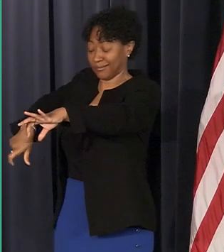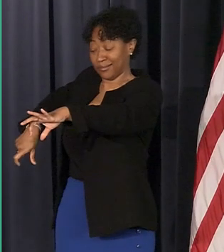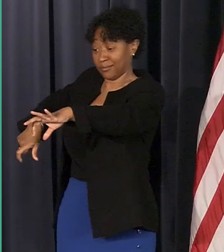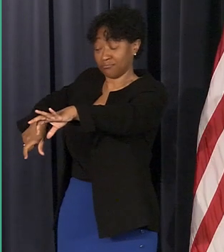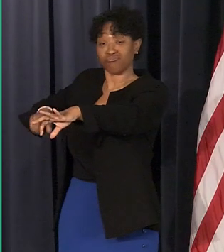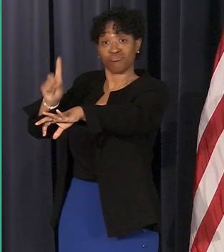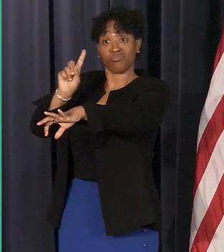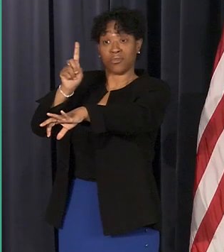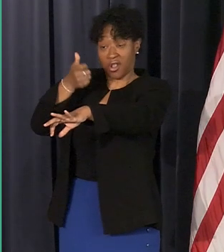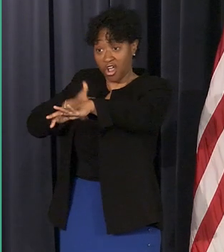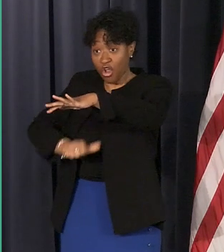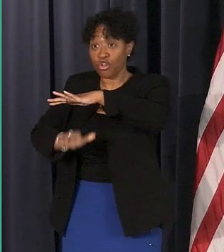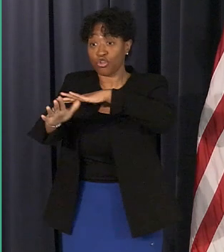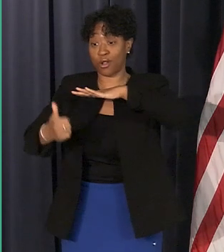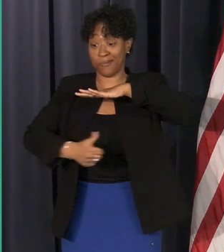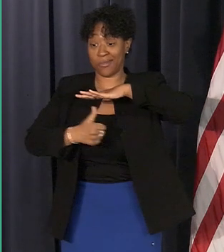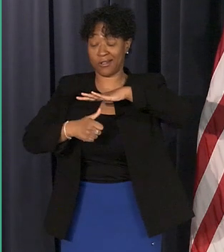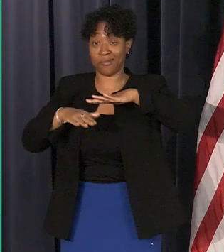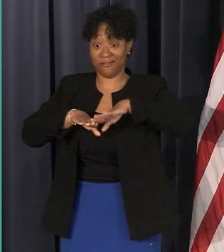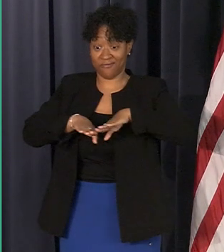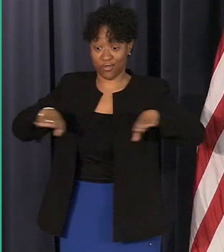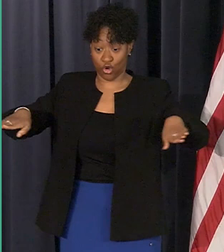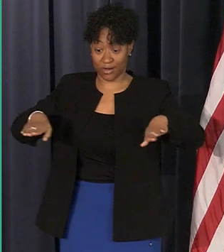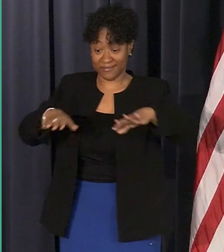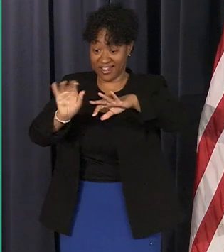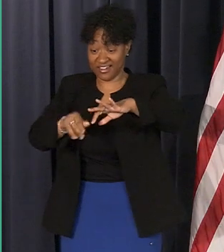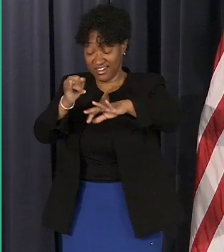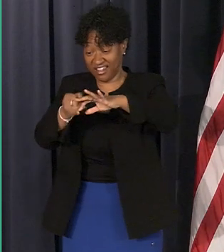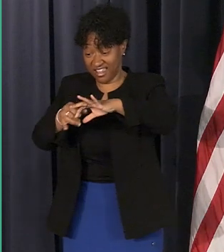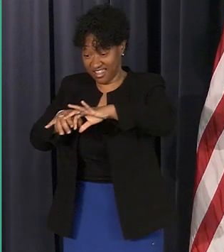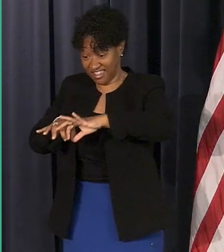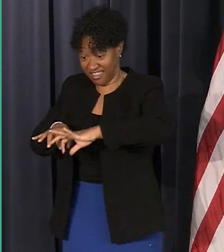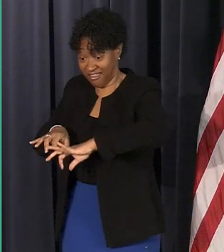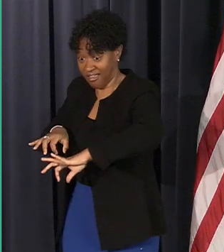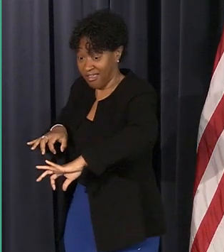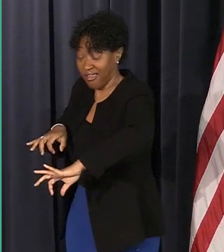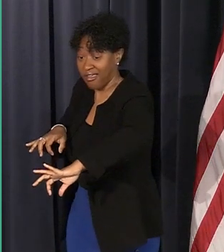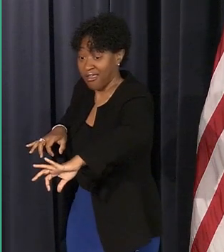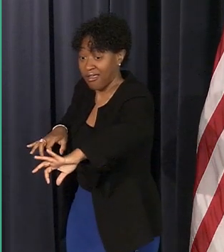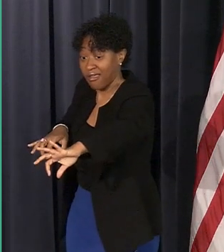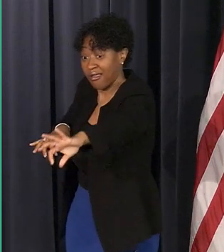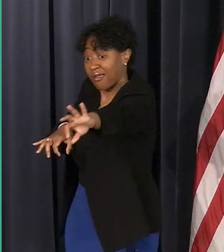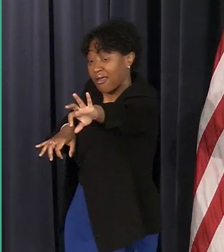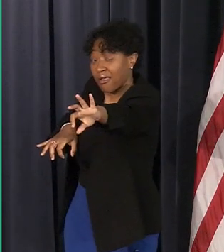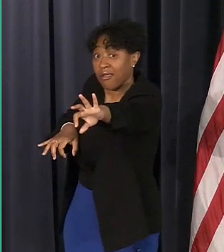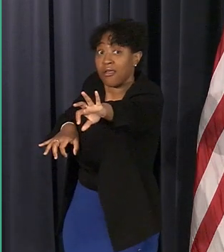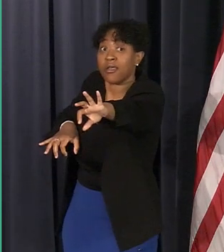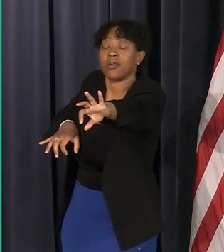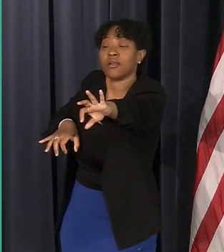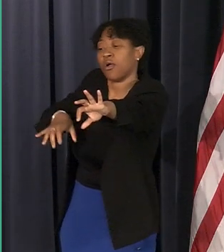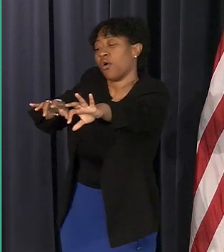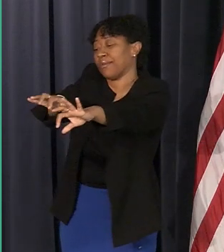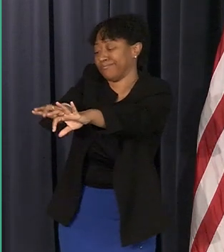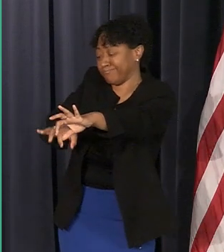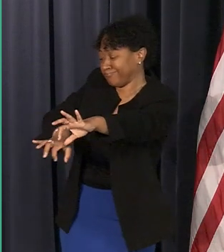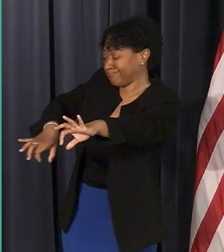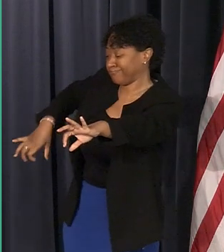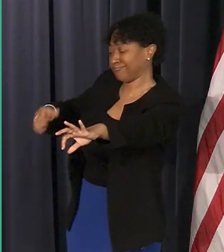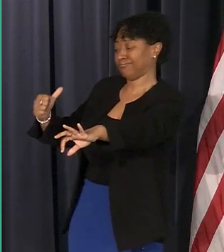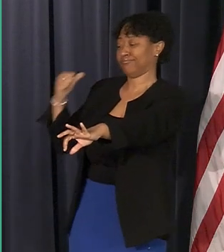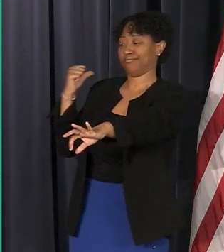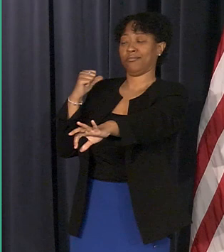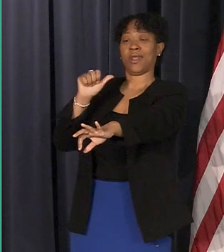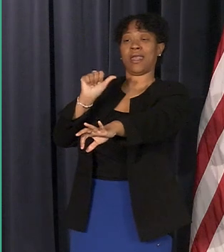your basement floor and that line runs all the way out in most cases to the alley and